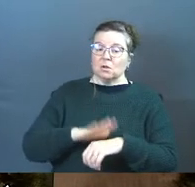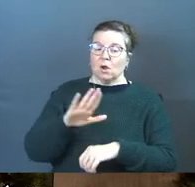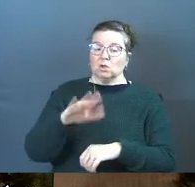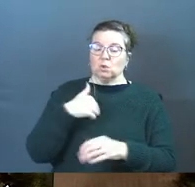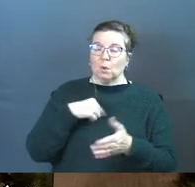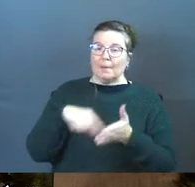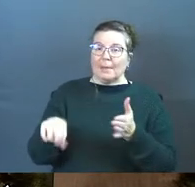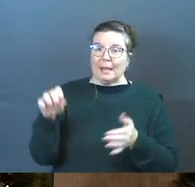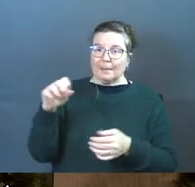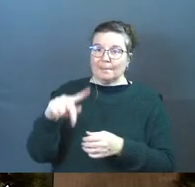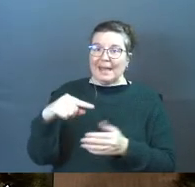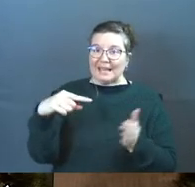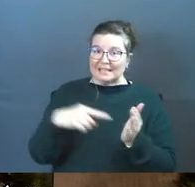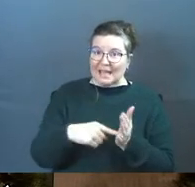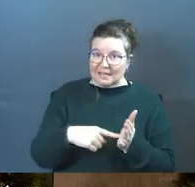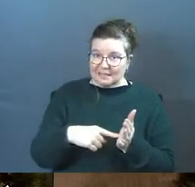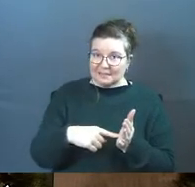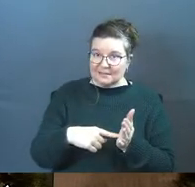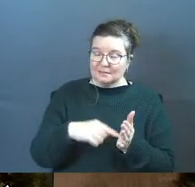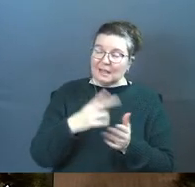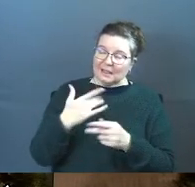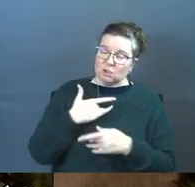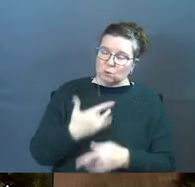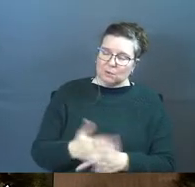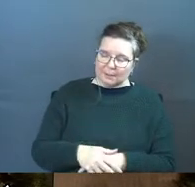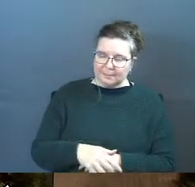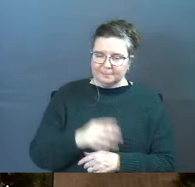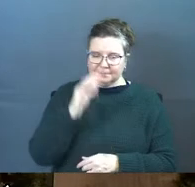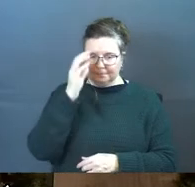you paying back a debt, at least usually.